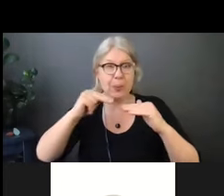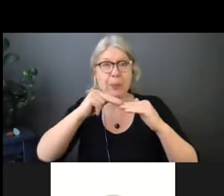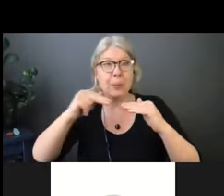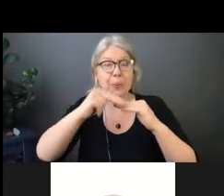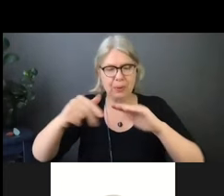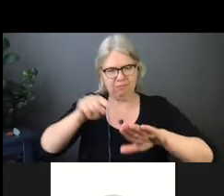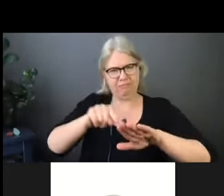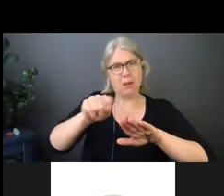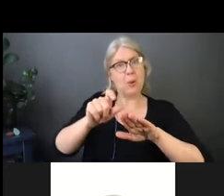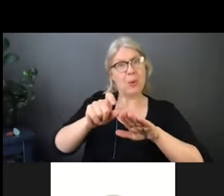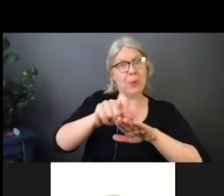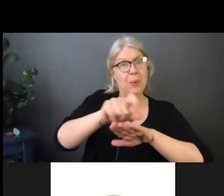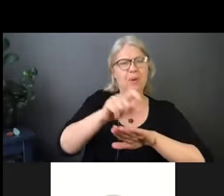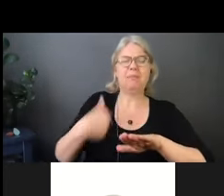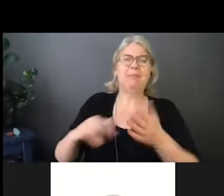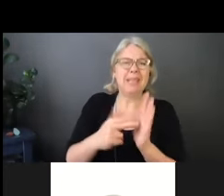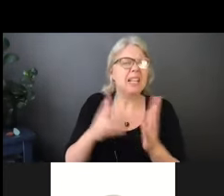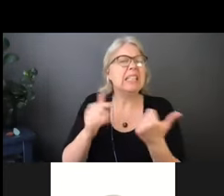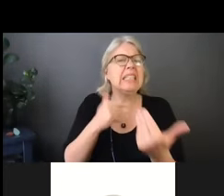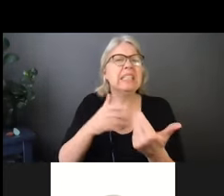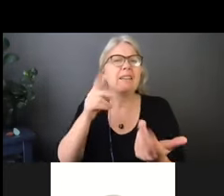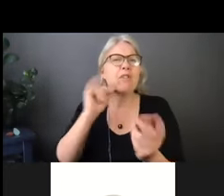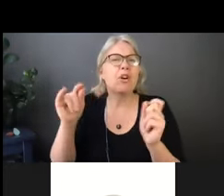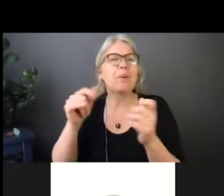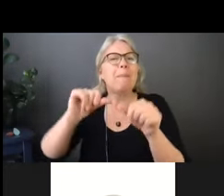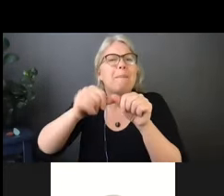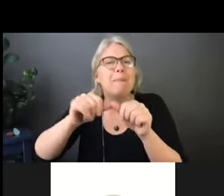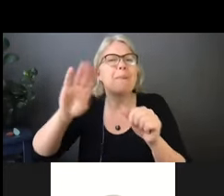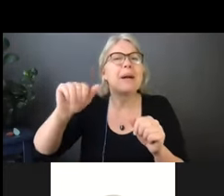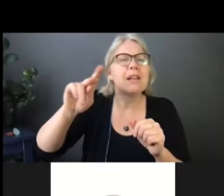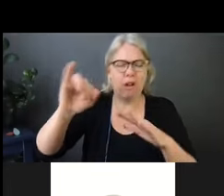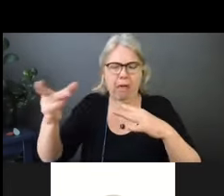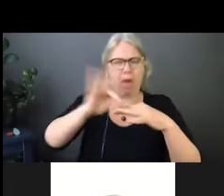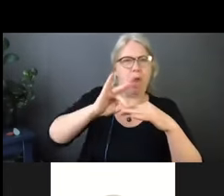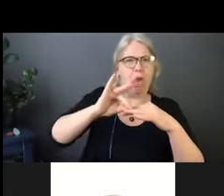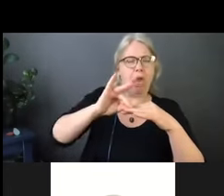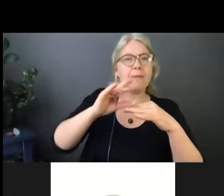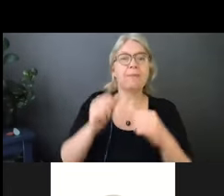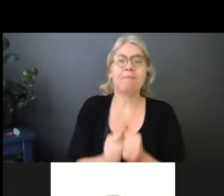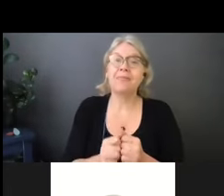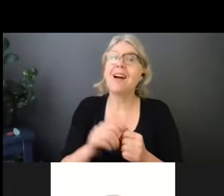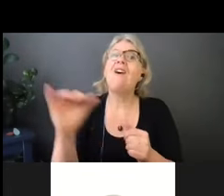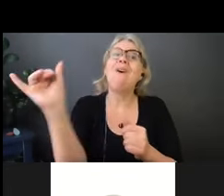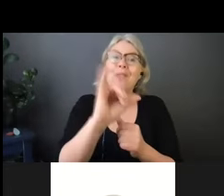And always wash your thumbs really well because when we do audits, that's one of the places that people often forget is their thumbs.